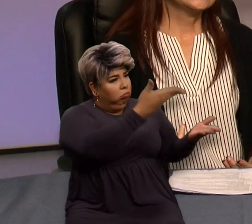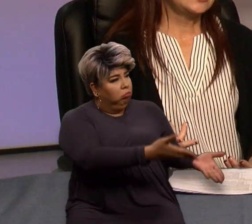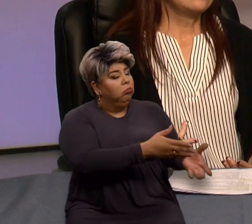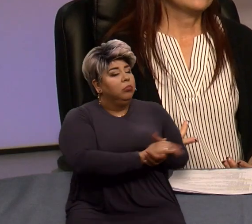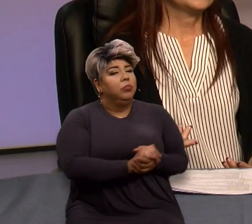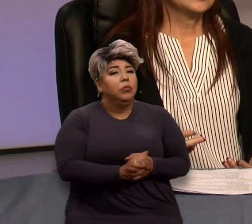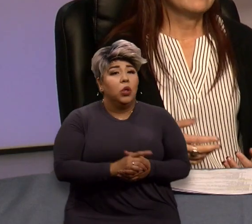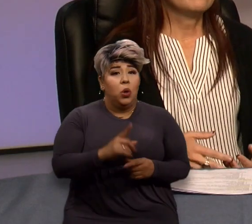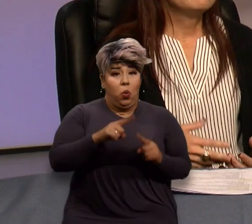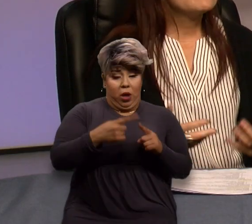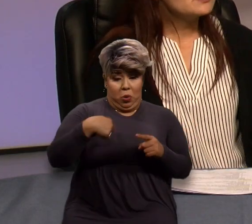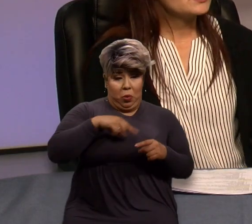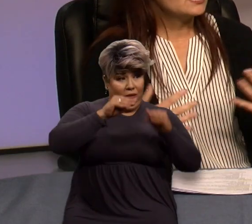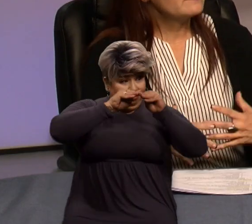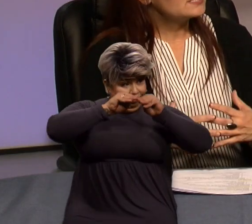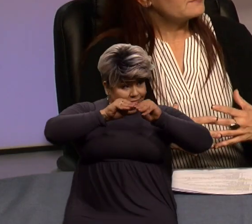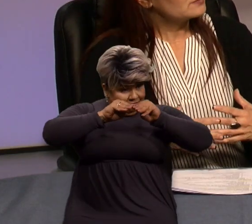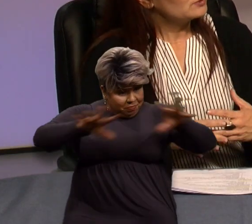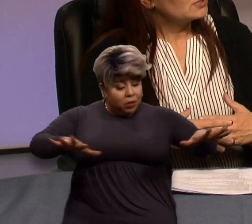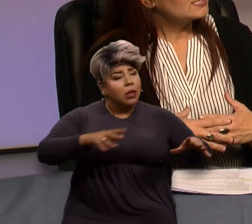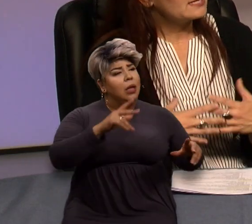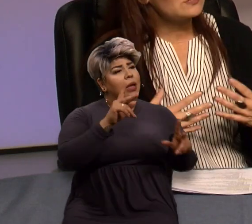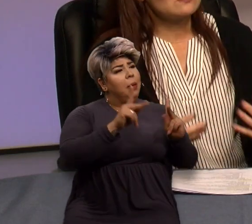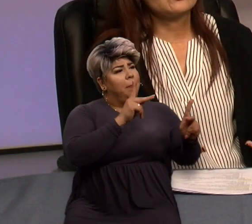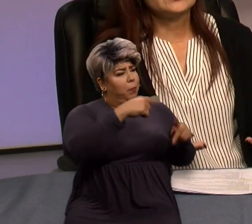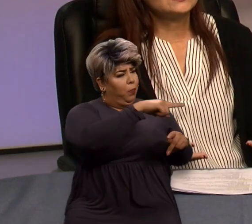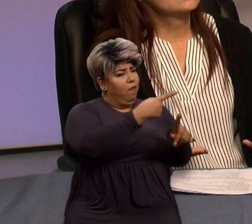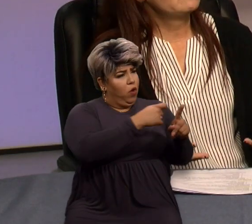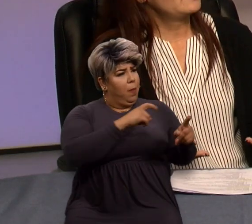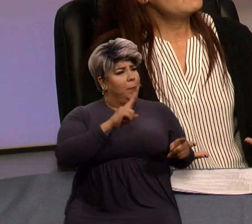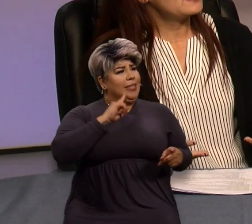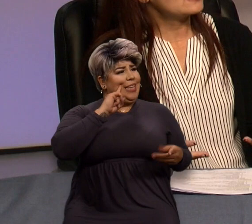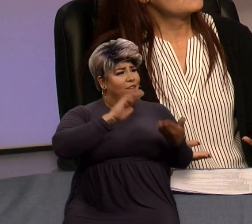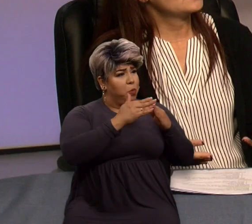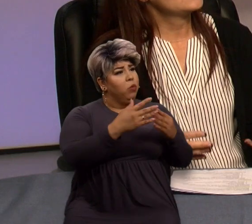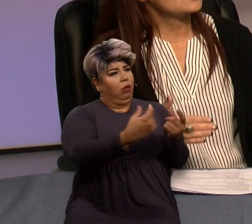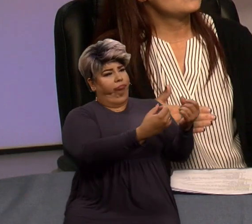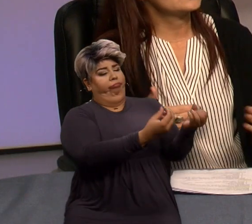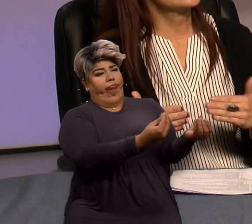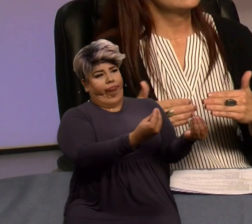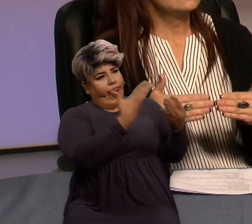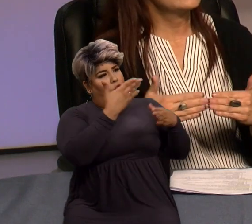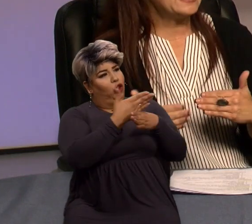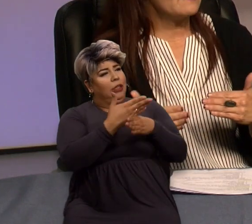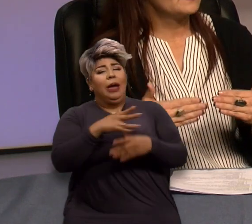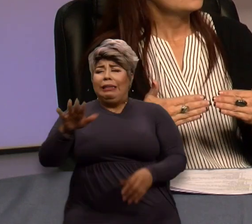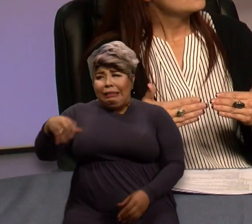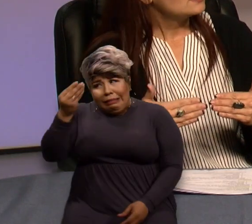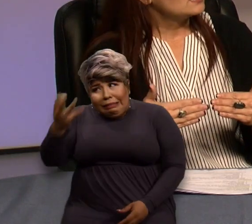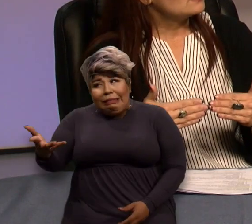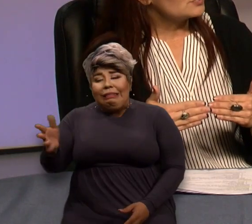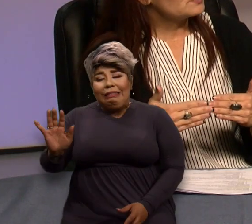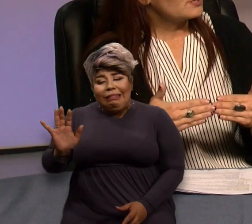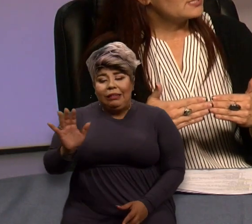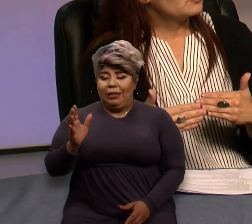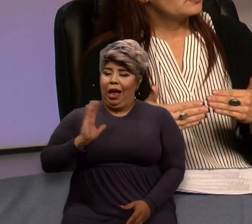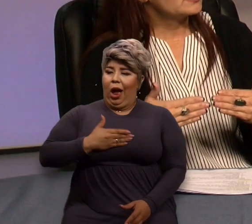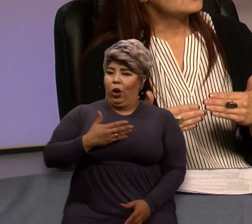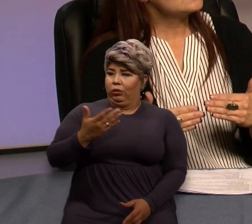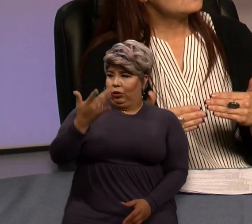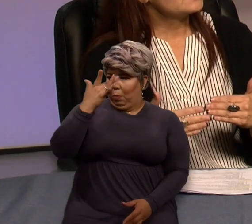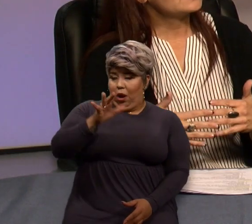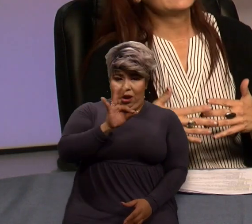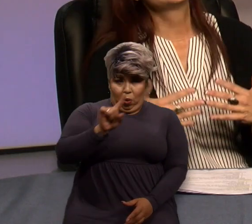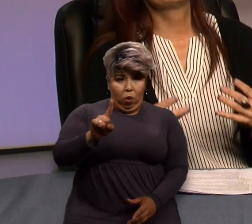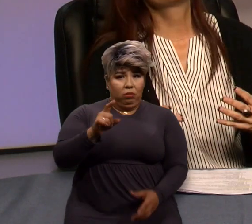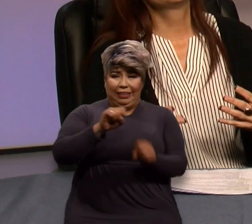released this out, members of the deaf community gave us some really good feedback that there was a little gap in our smart 911